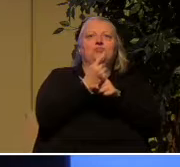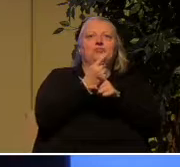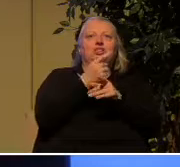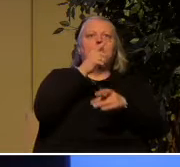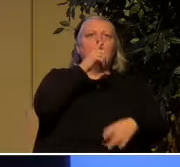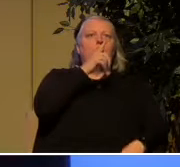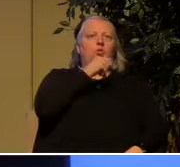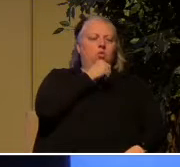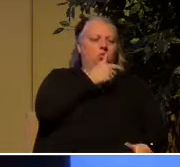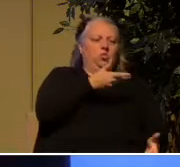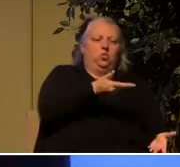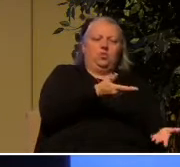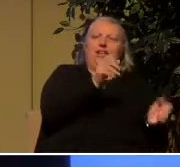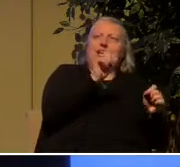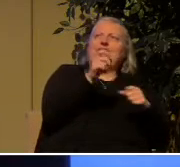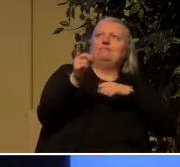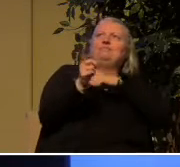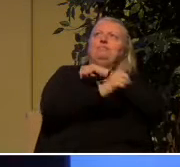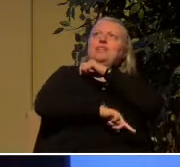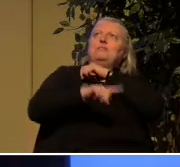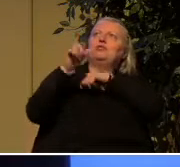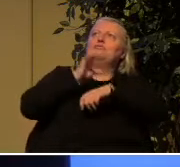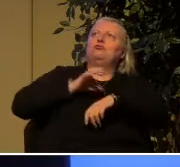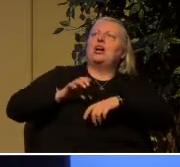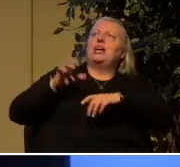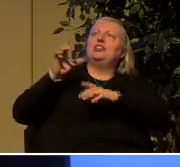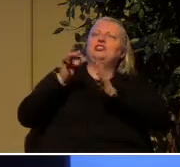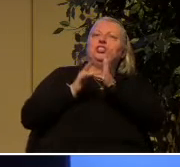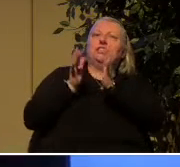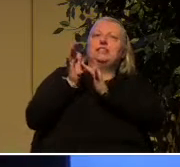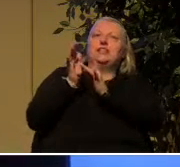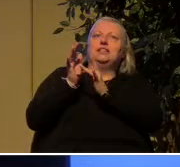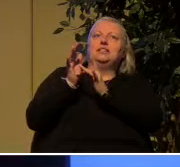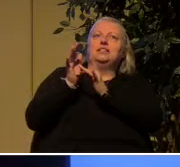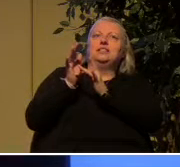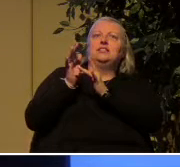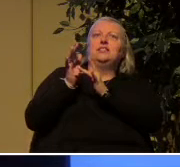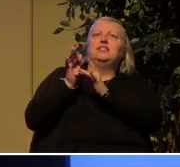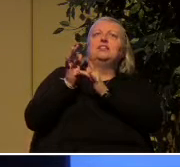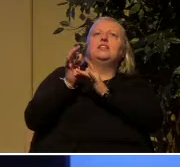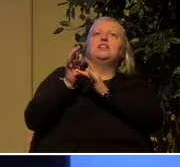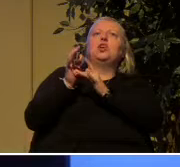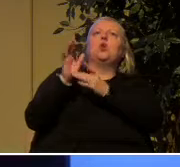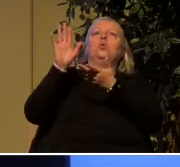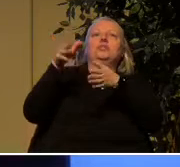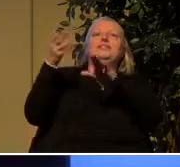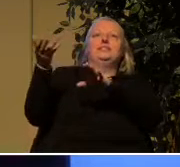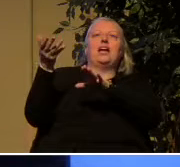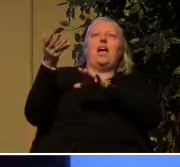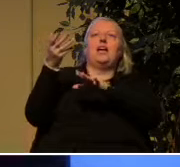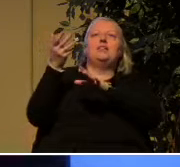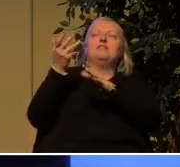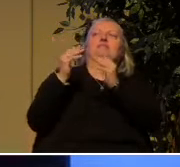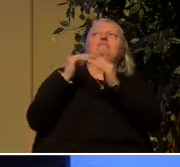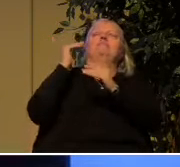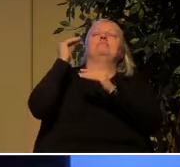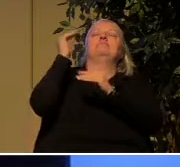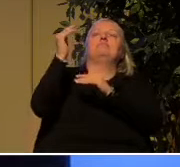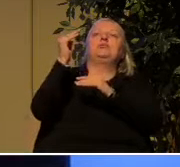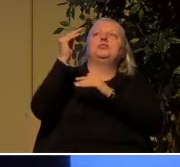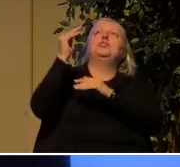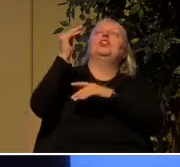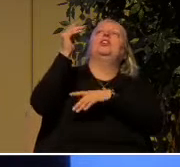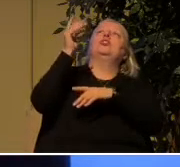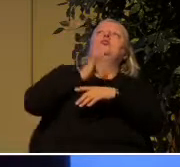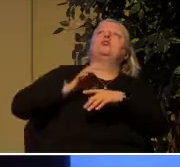he that condemns Christ Jesus who died more than that who was raised to life is at